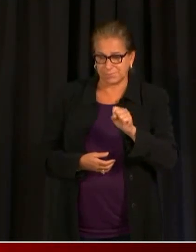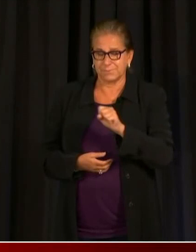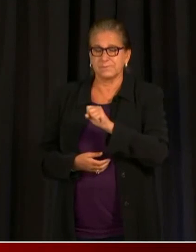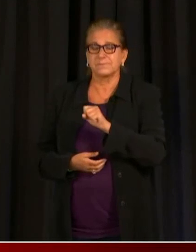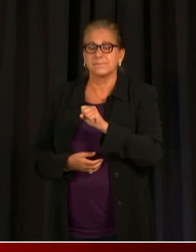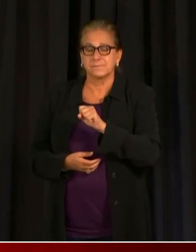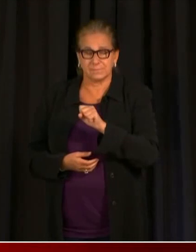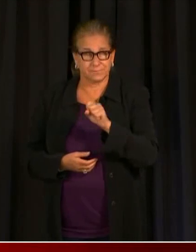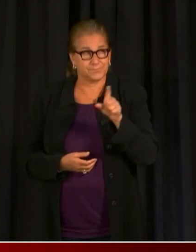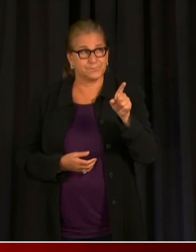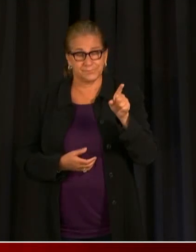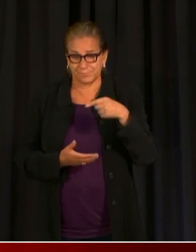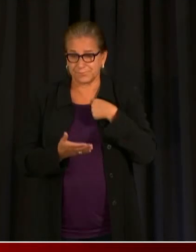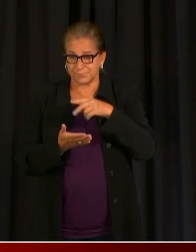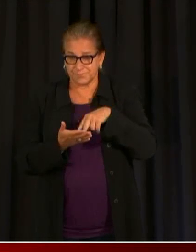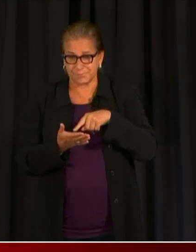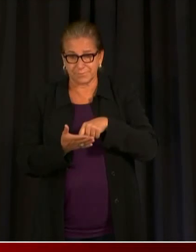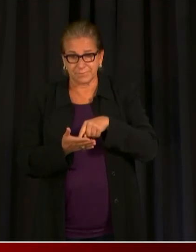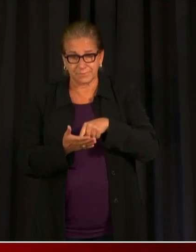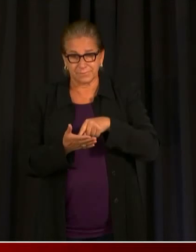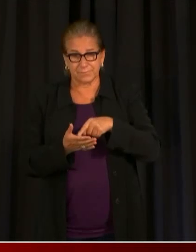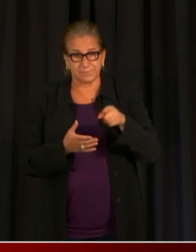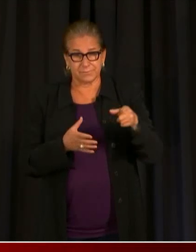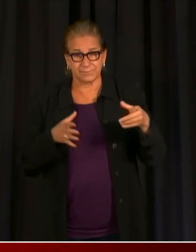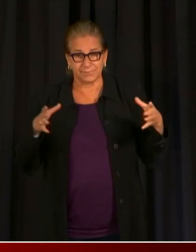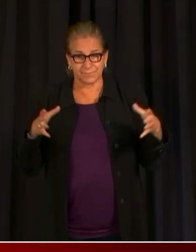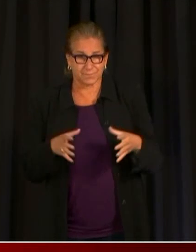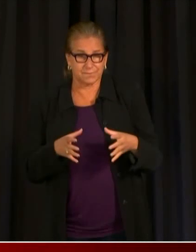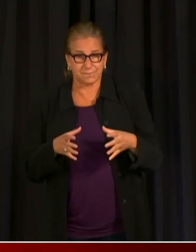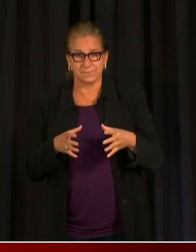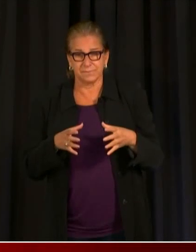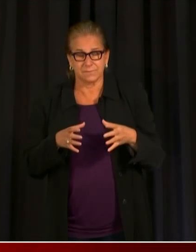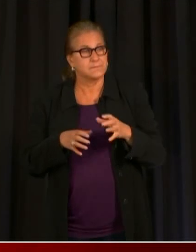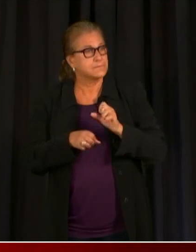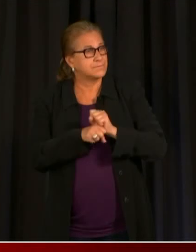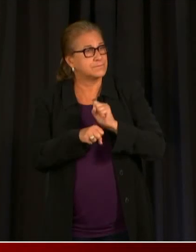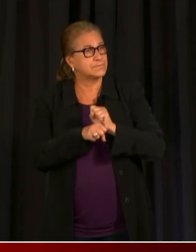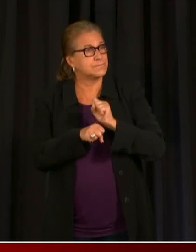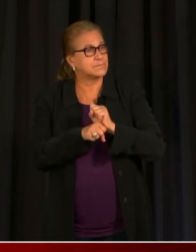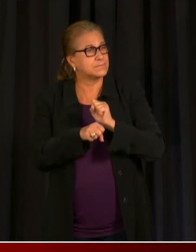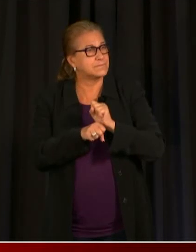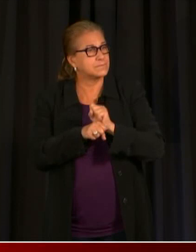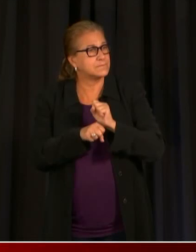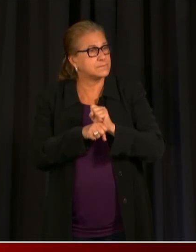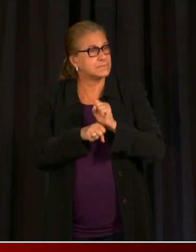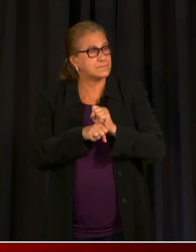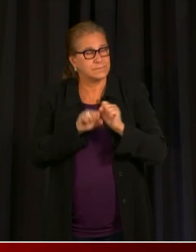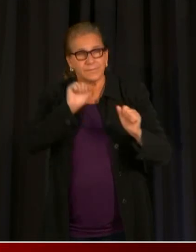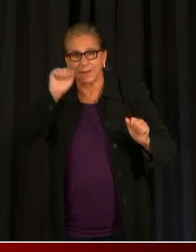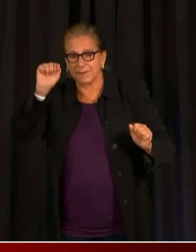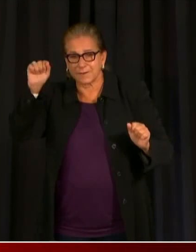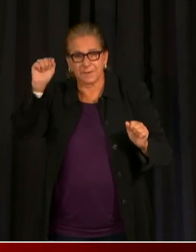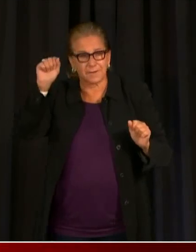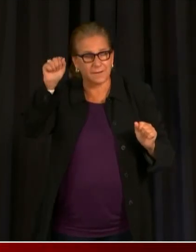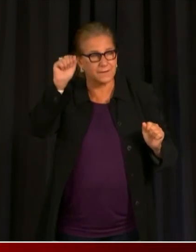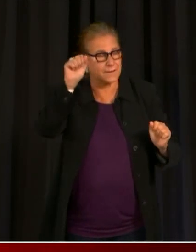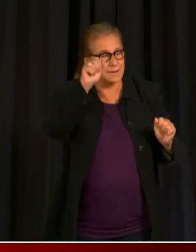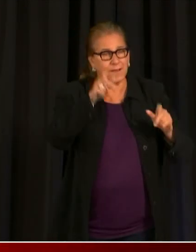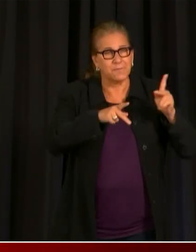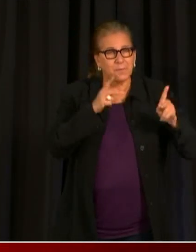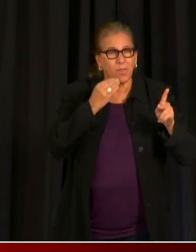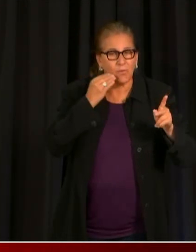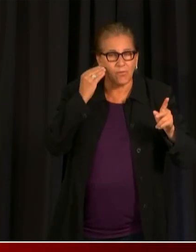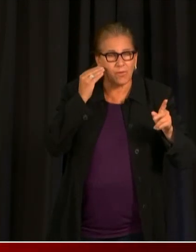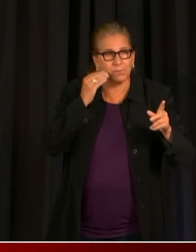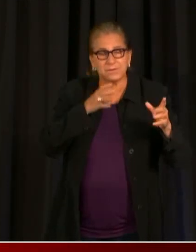home in Petworth on my way here from home in Petworth who are going out to knock on